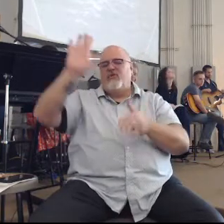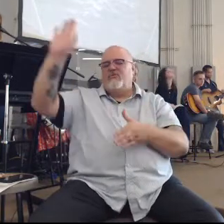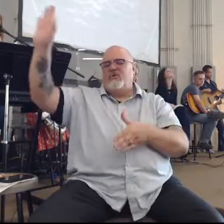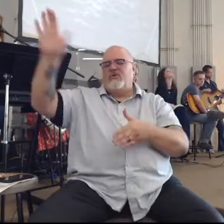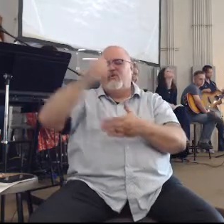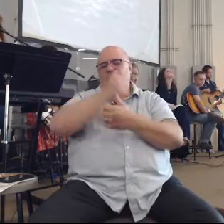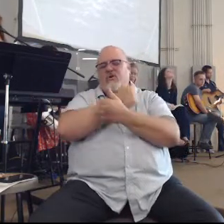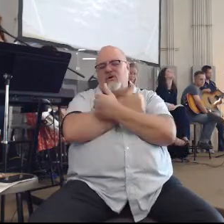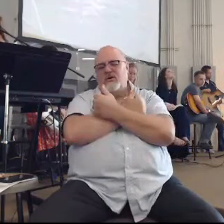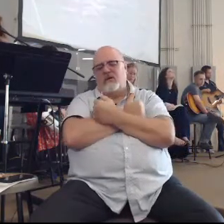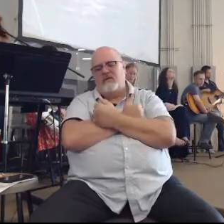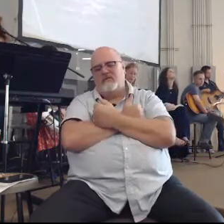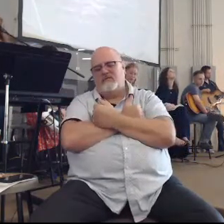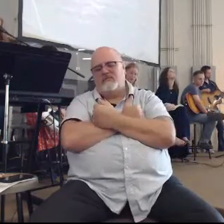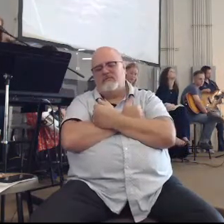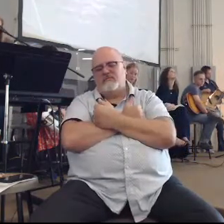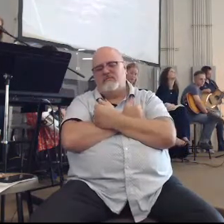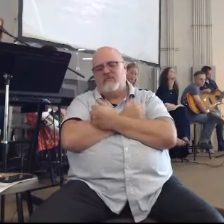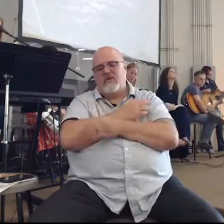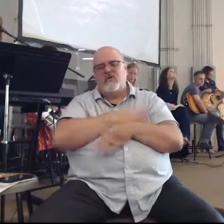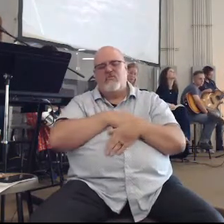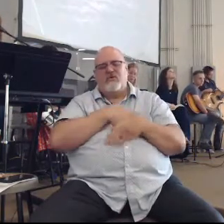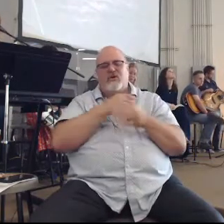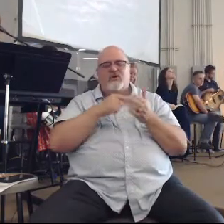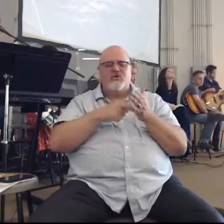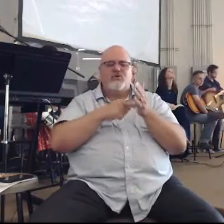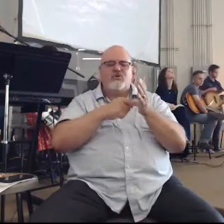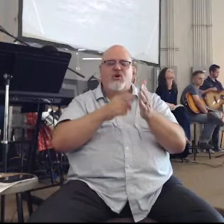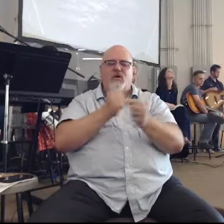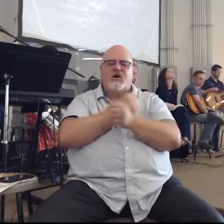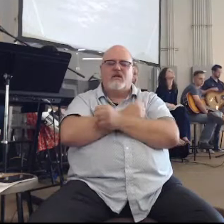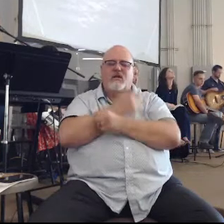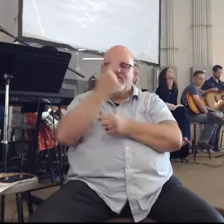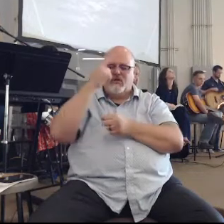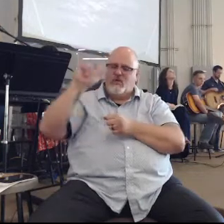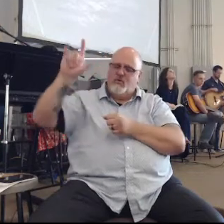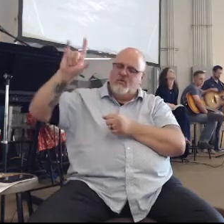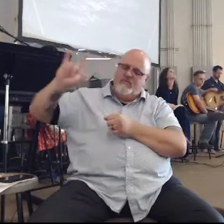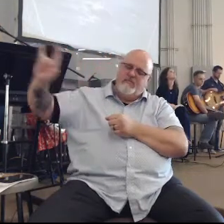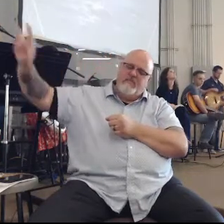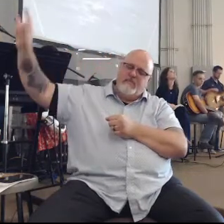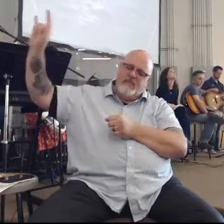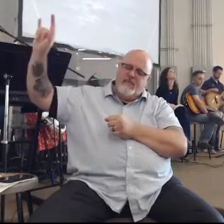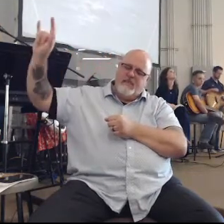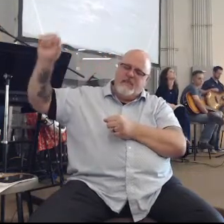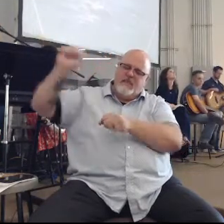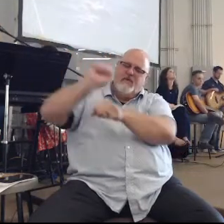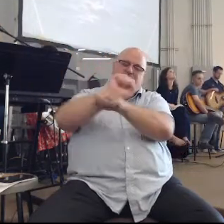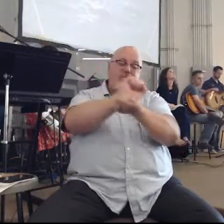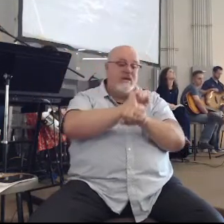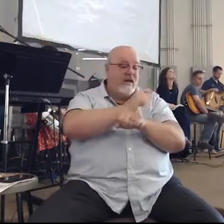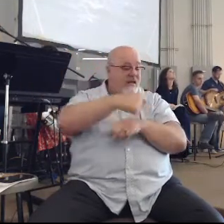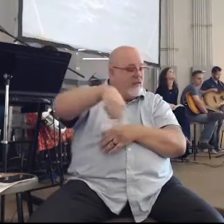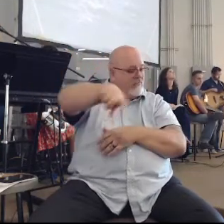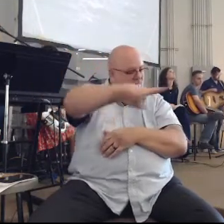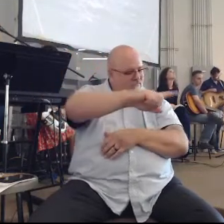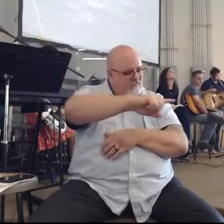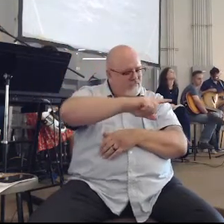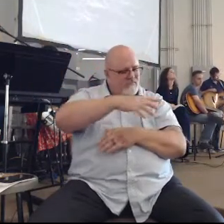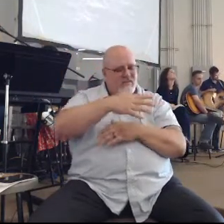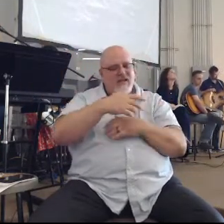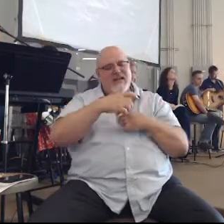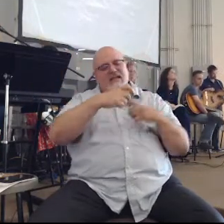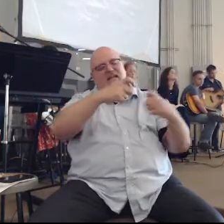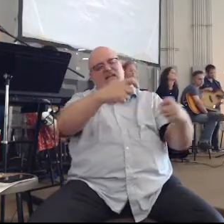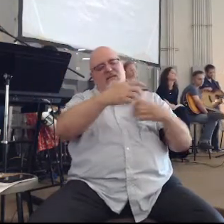as they show our love to you. Protect them and comfort